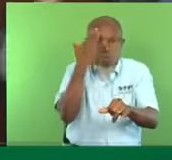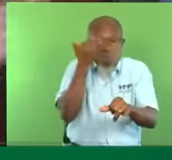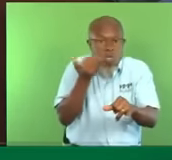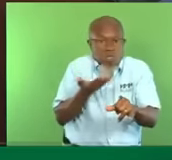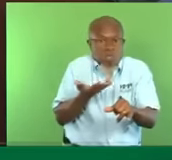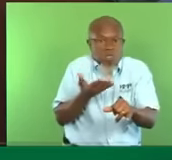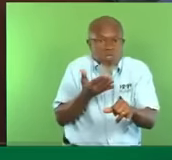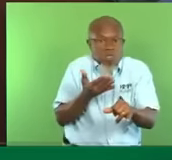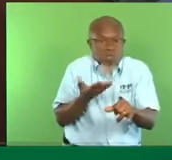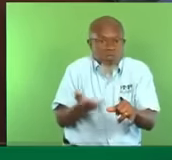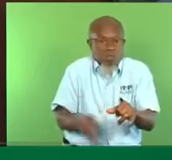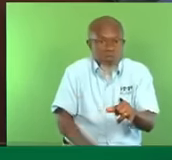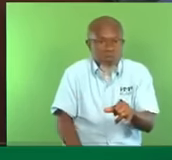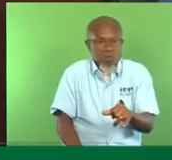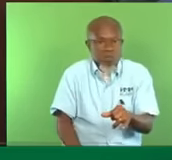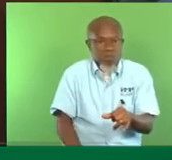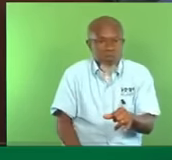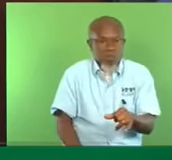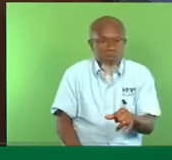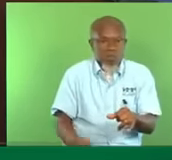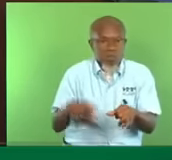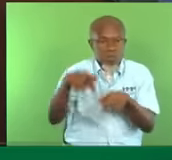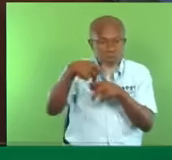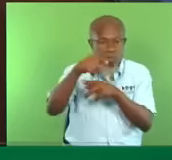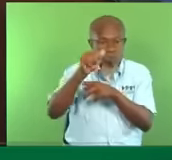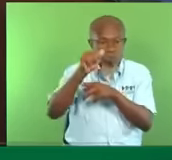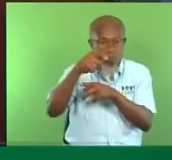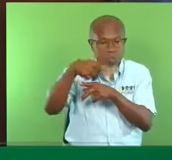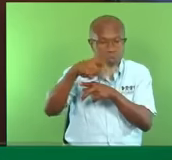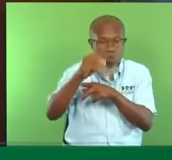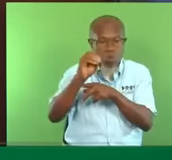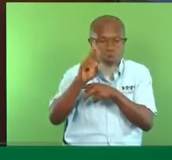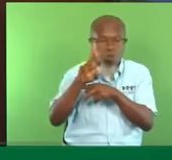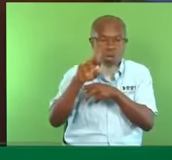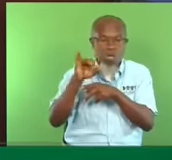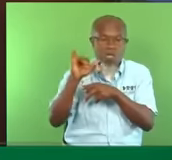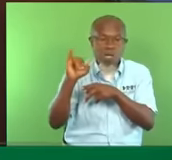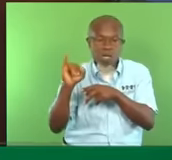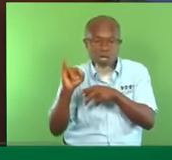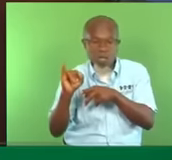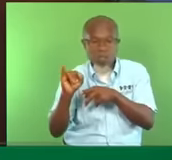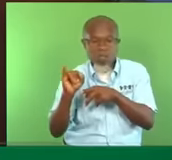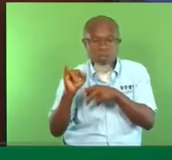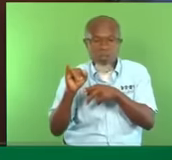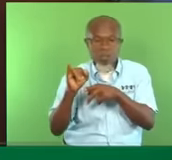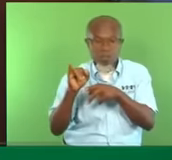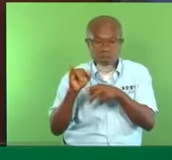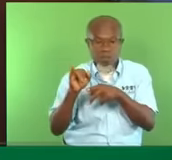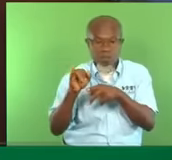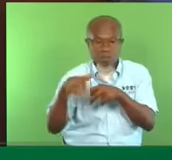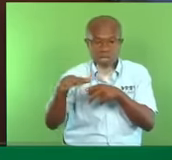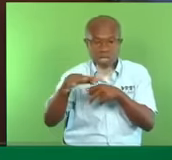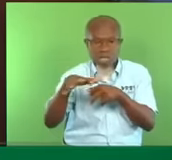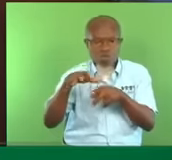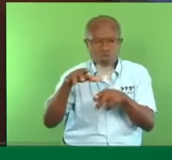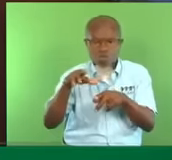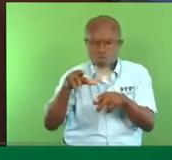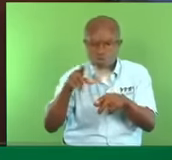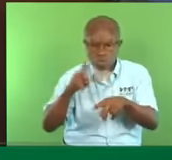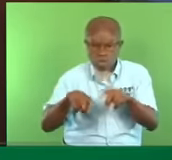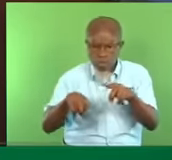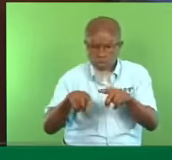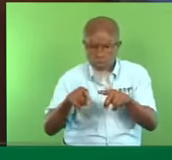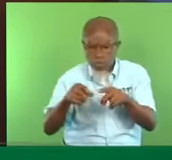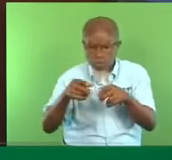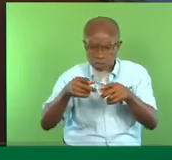Papoury Road in my constituency, Madam Speaker, long time you used to dodge the hole. Now you cannot dodge anymore. You have to deselect which pothole am I